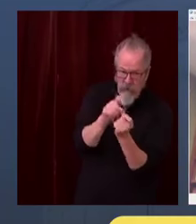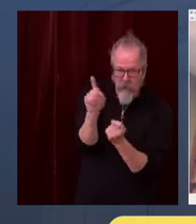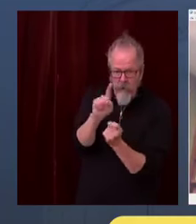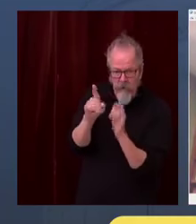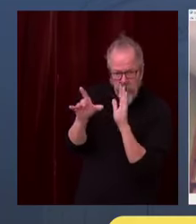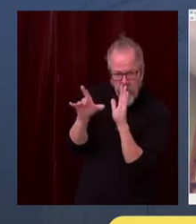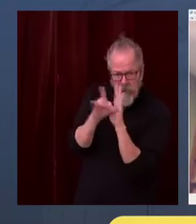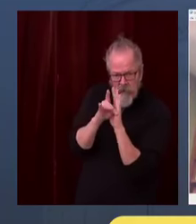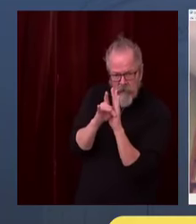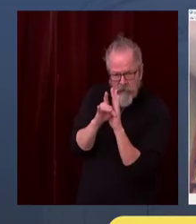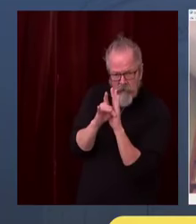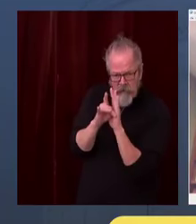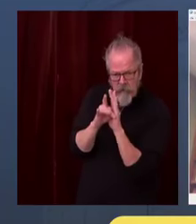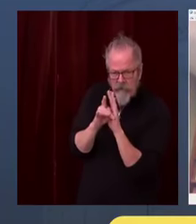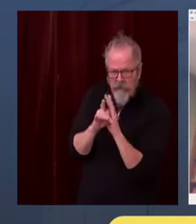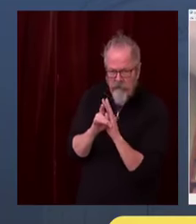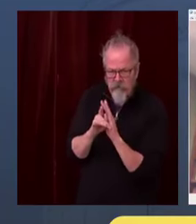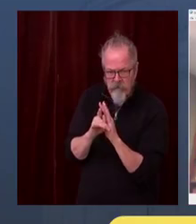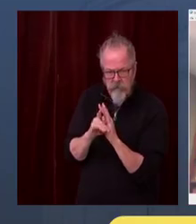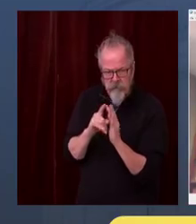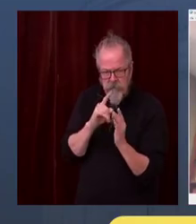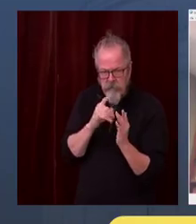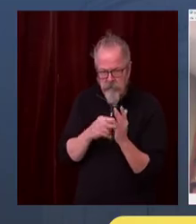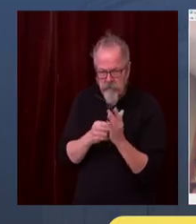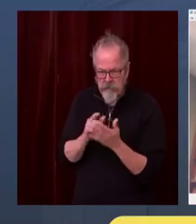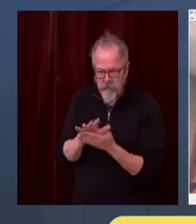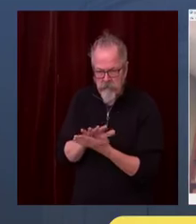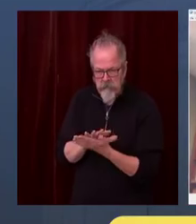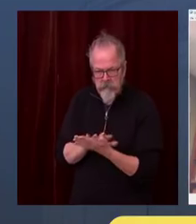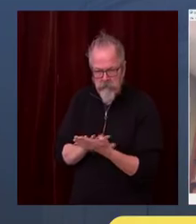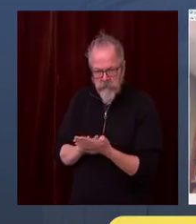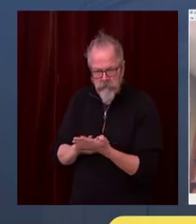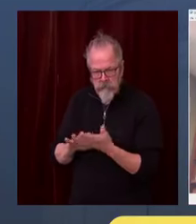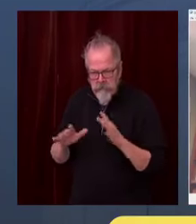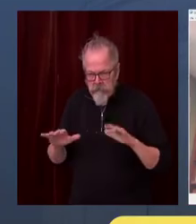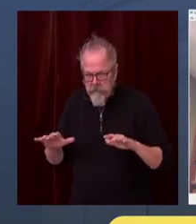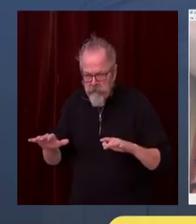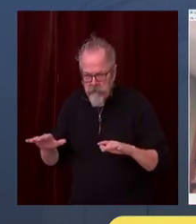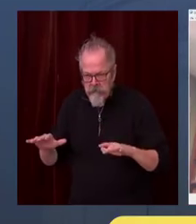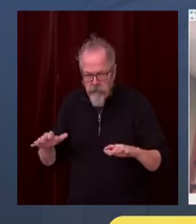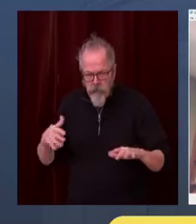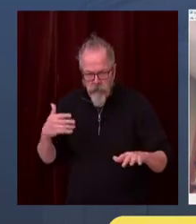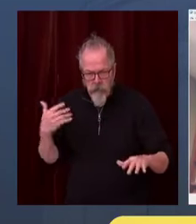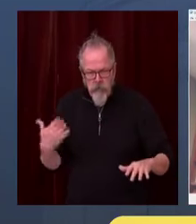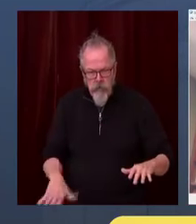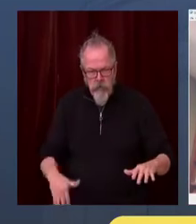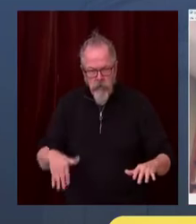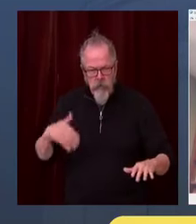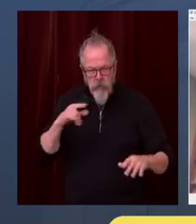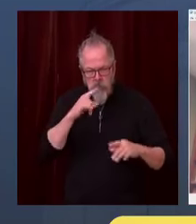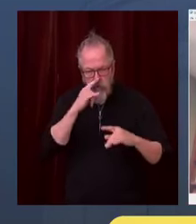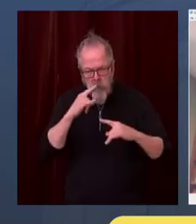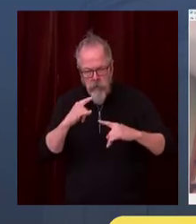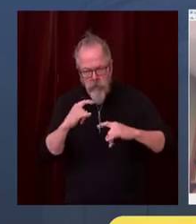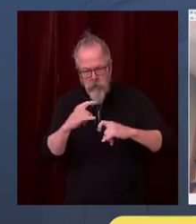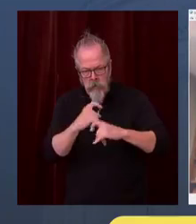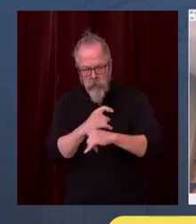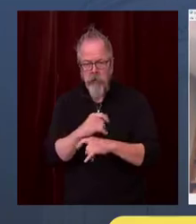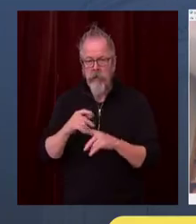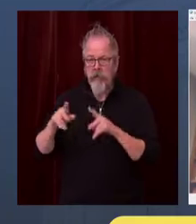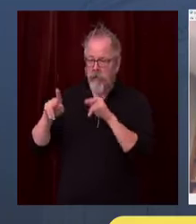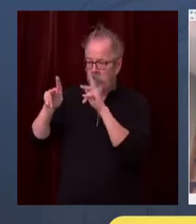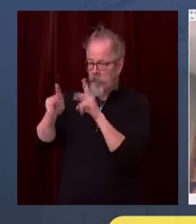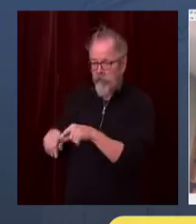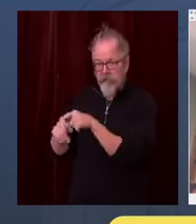where the individual was infected, because they often have more than one potential exposure, and because many people may not remember all their